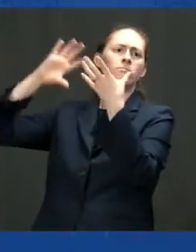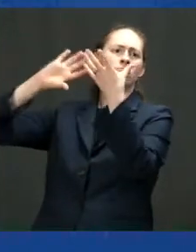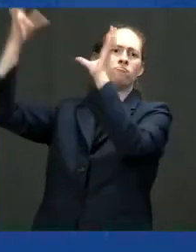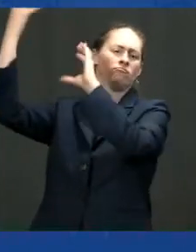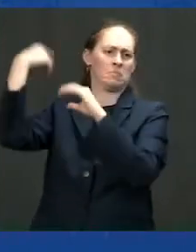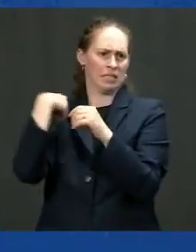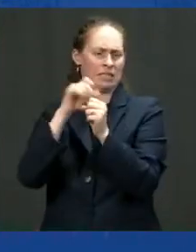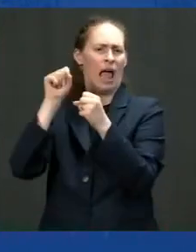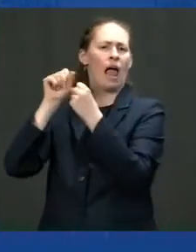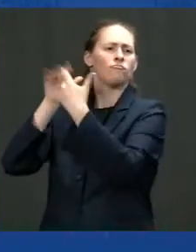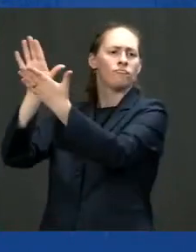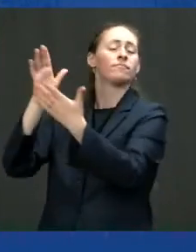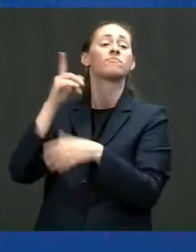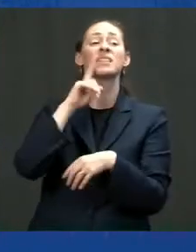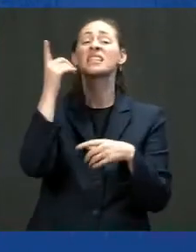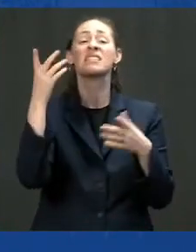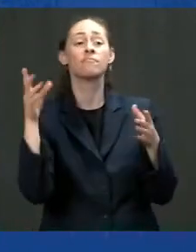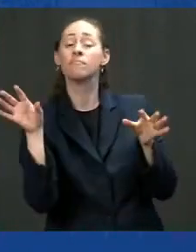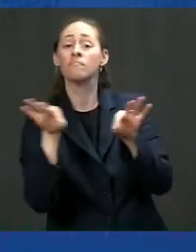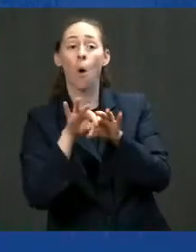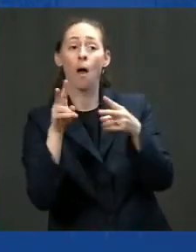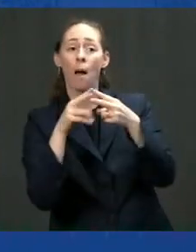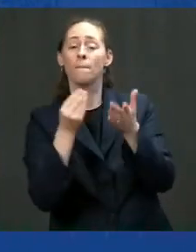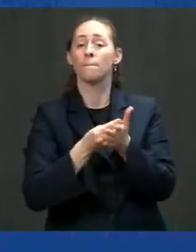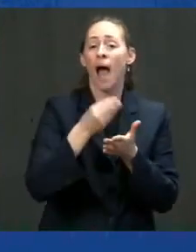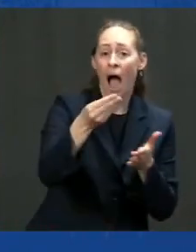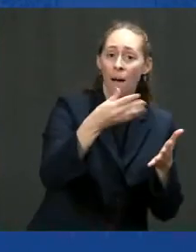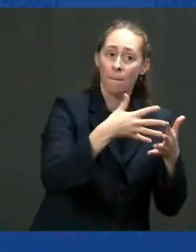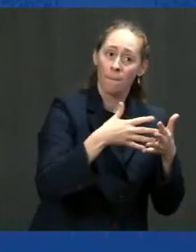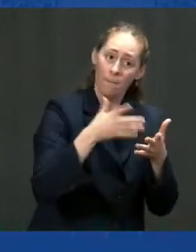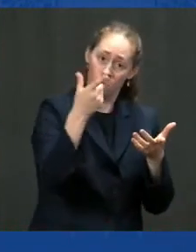Buy America, buy America.